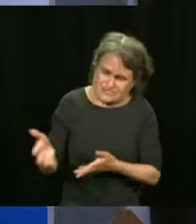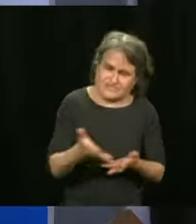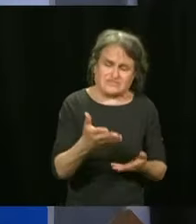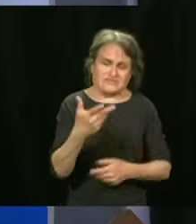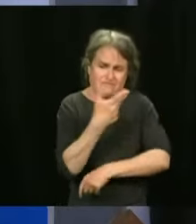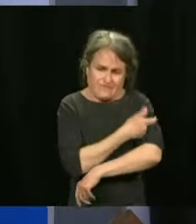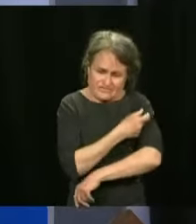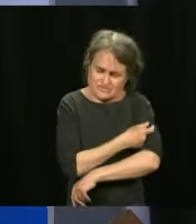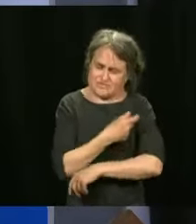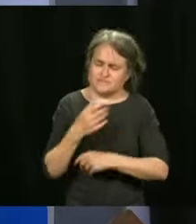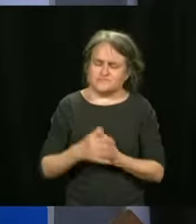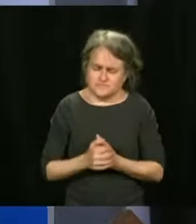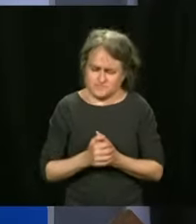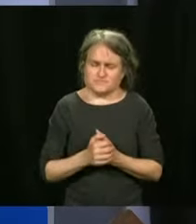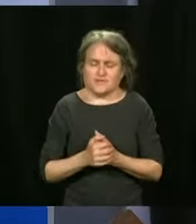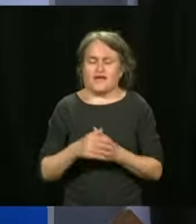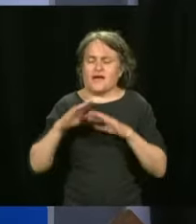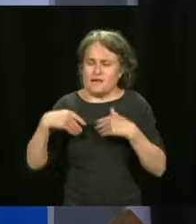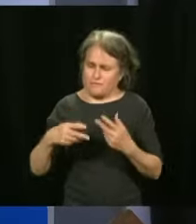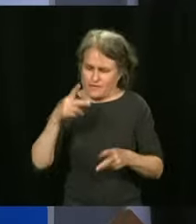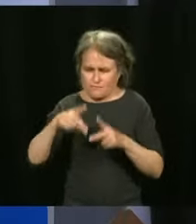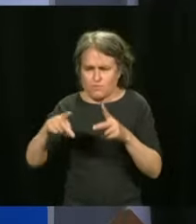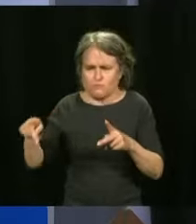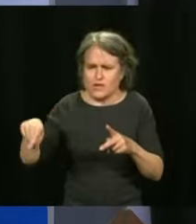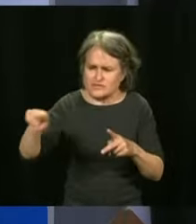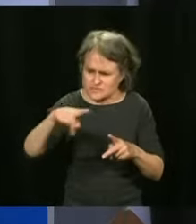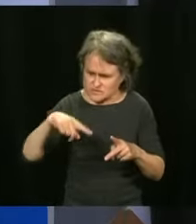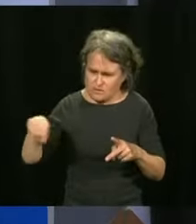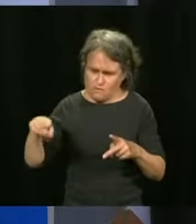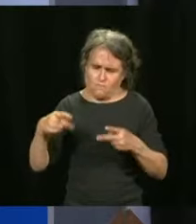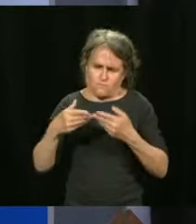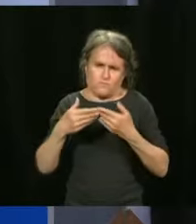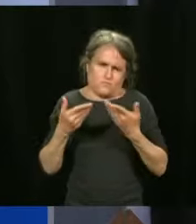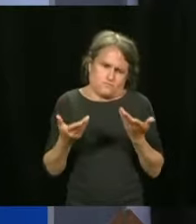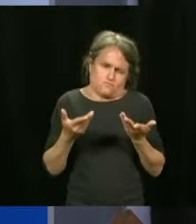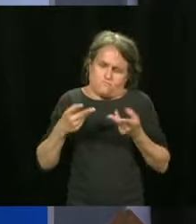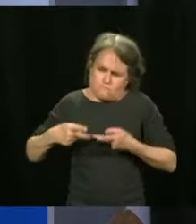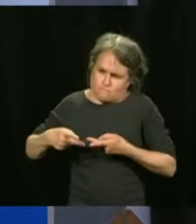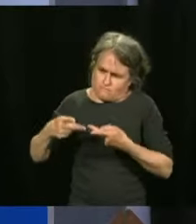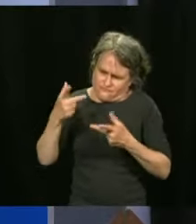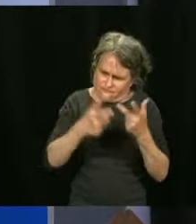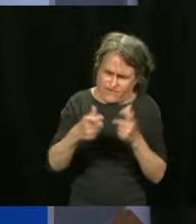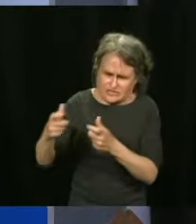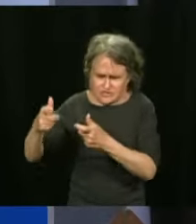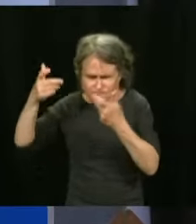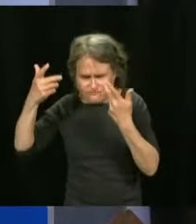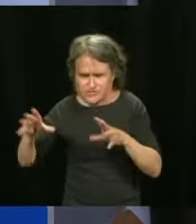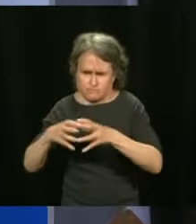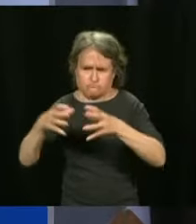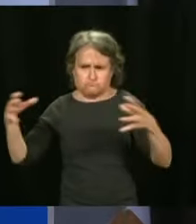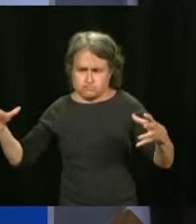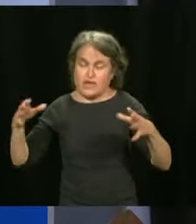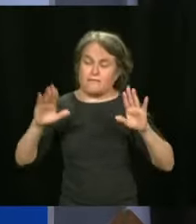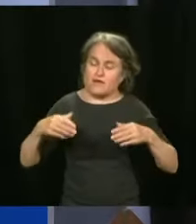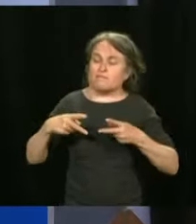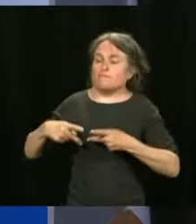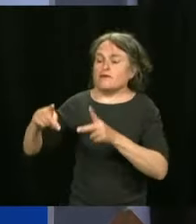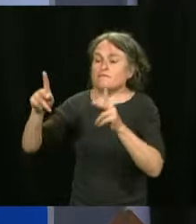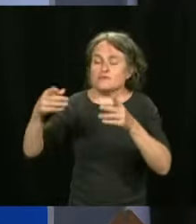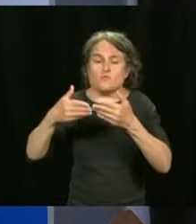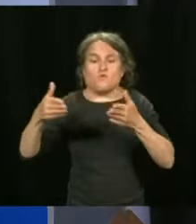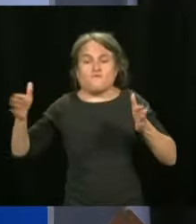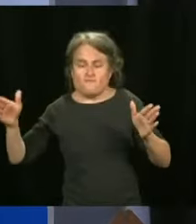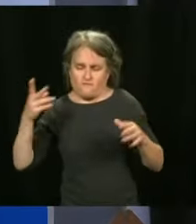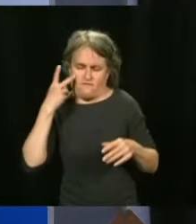an approach that will open things up. And we will see how we will use this